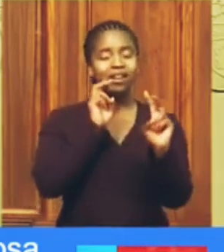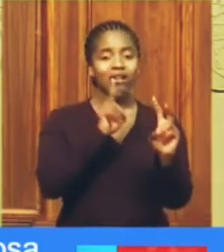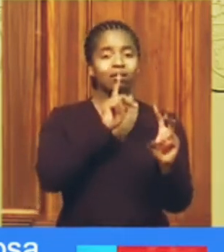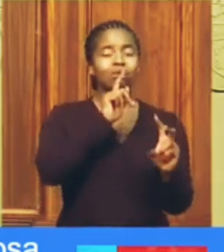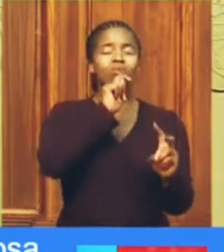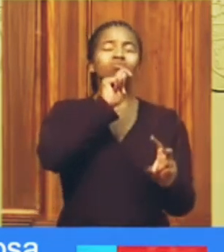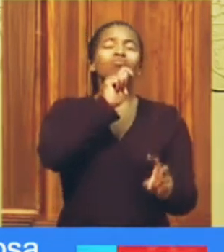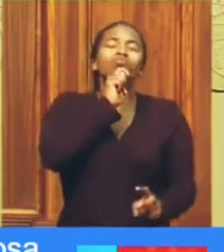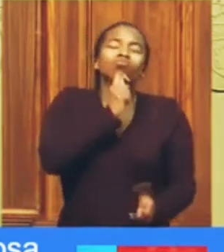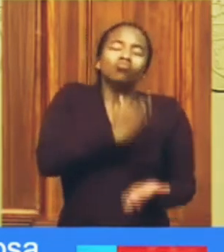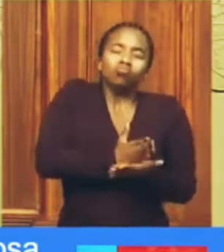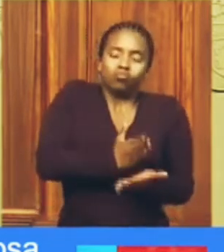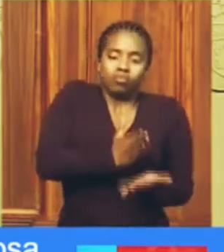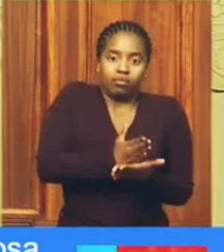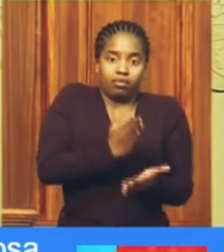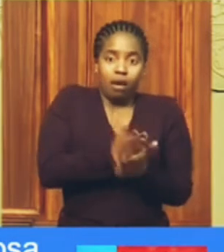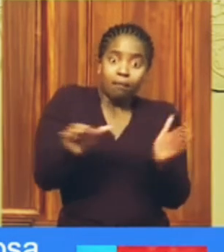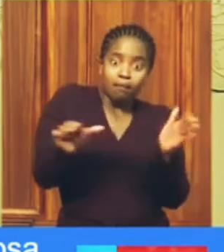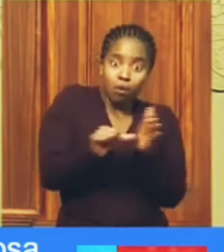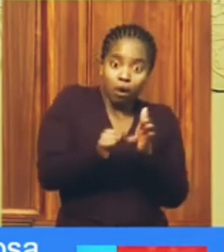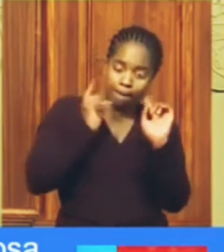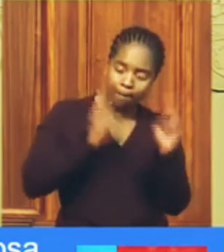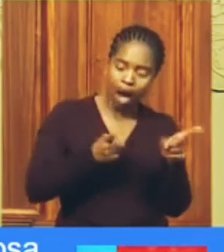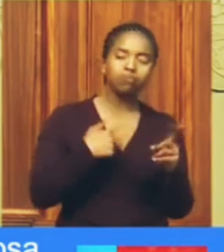absolutely necessary.